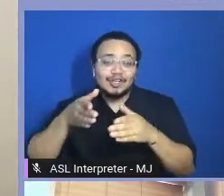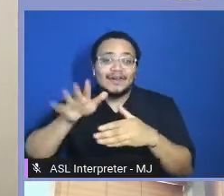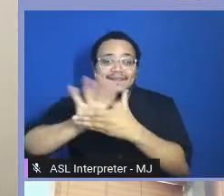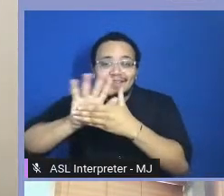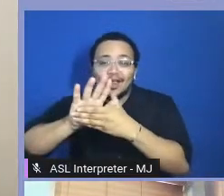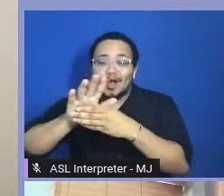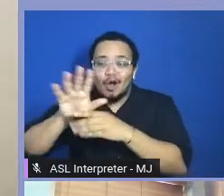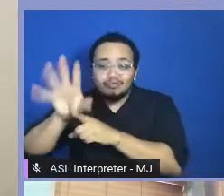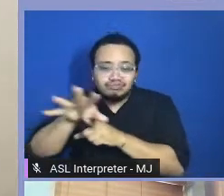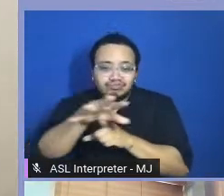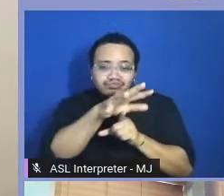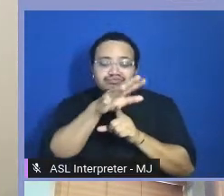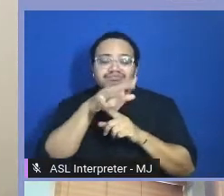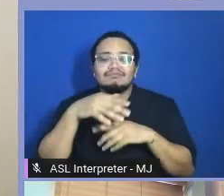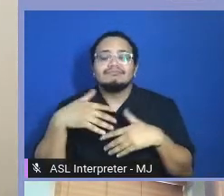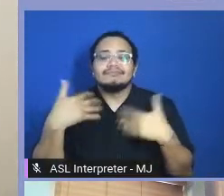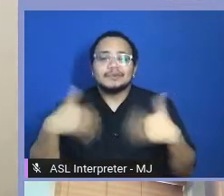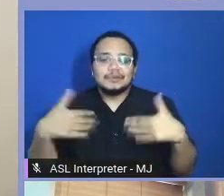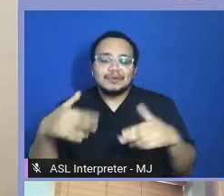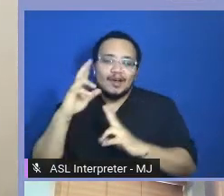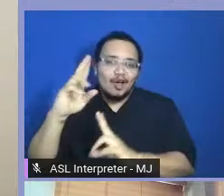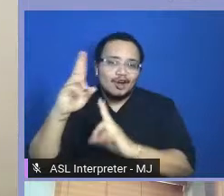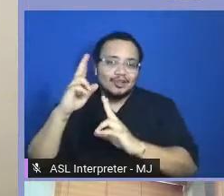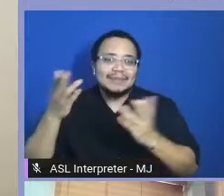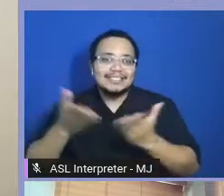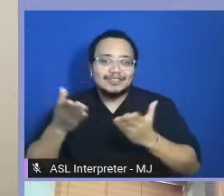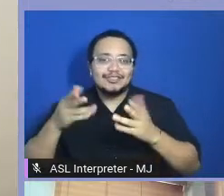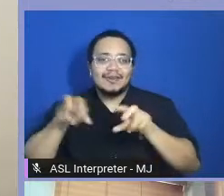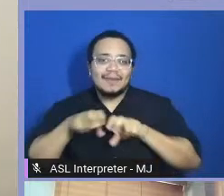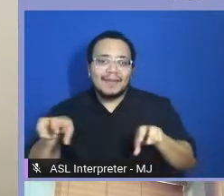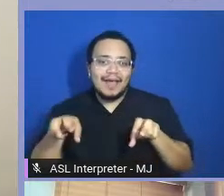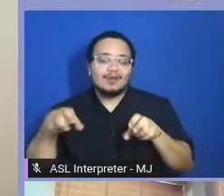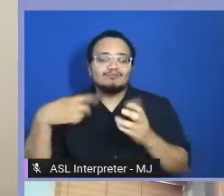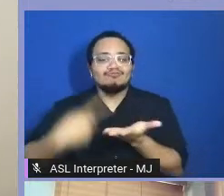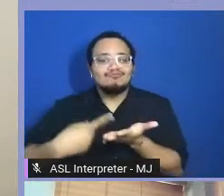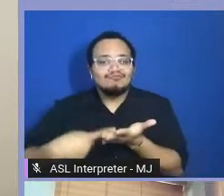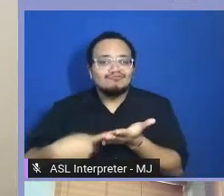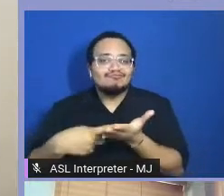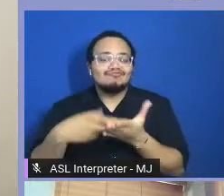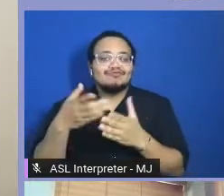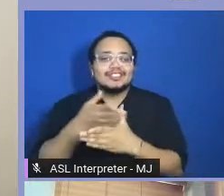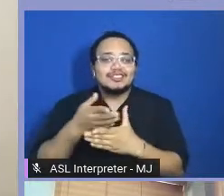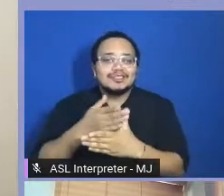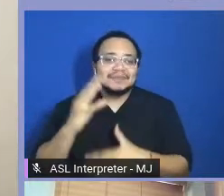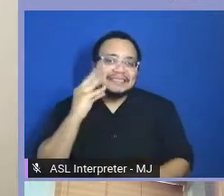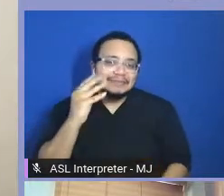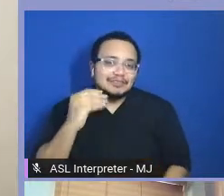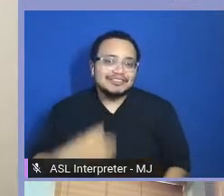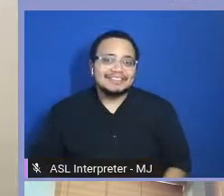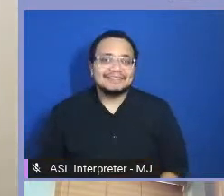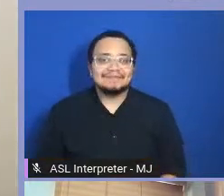And like I said, I'm just honored to be here to talk and, you know, to discuss what you got.